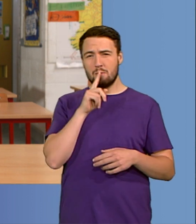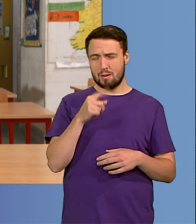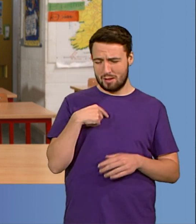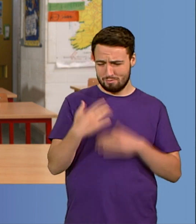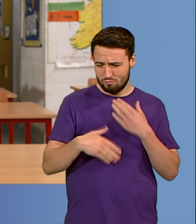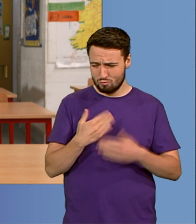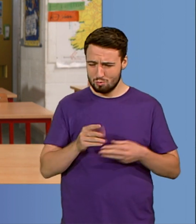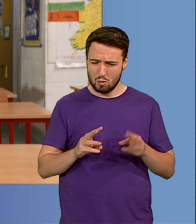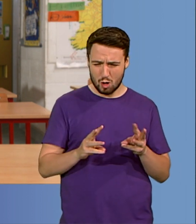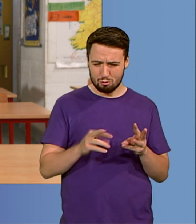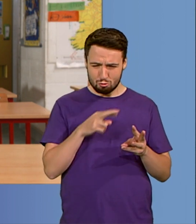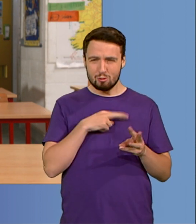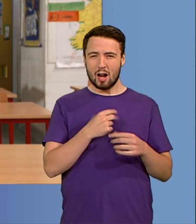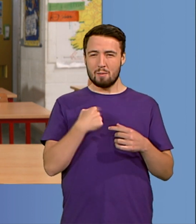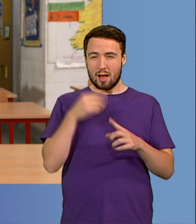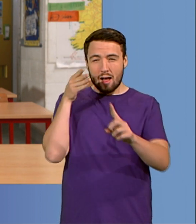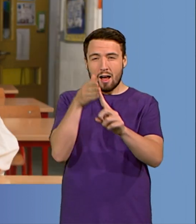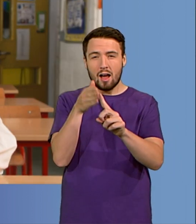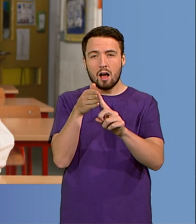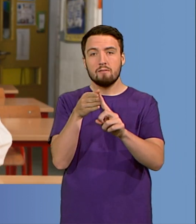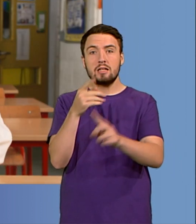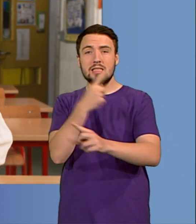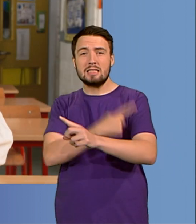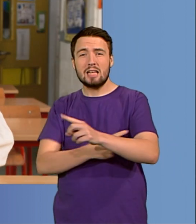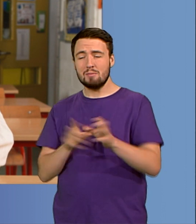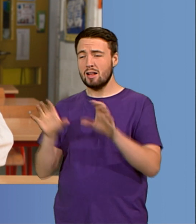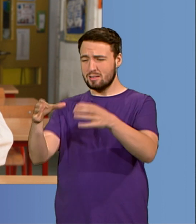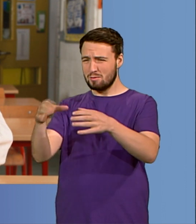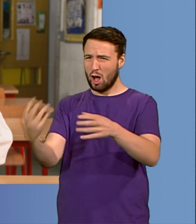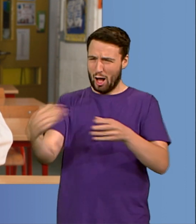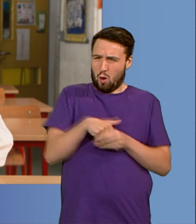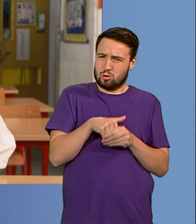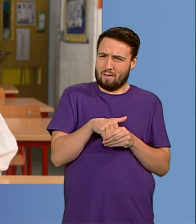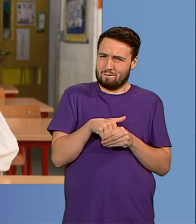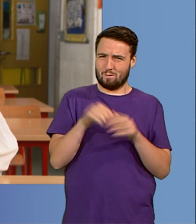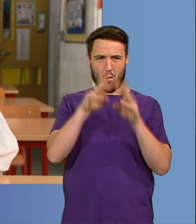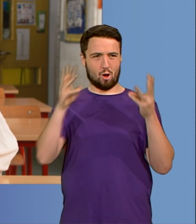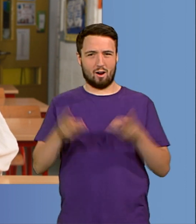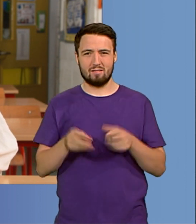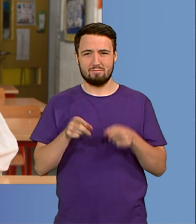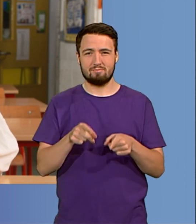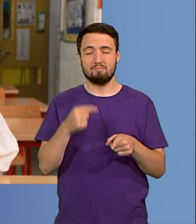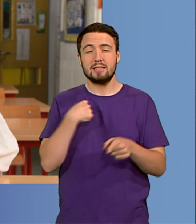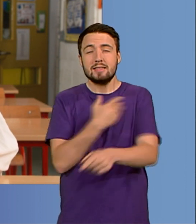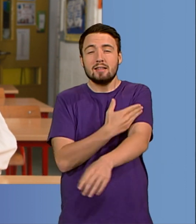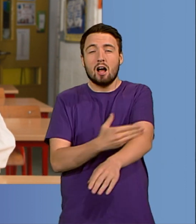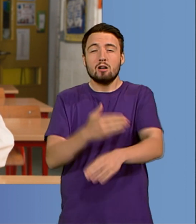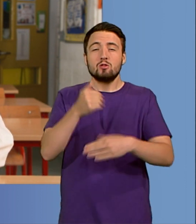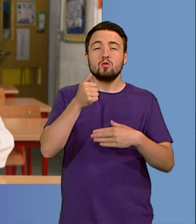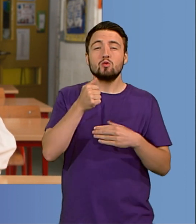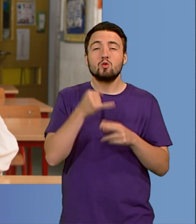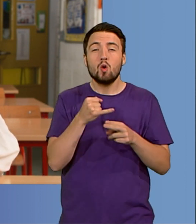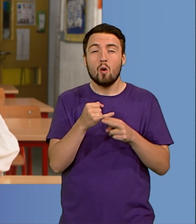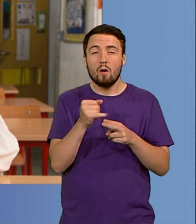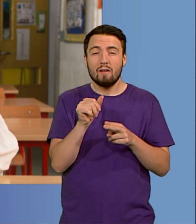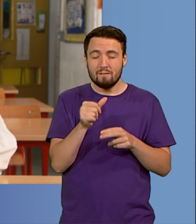a little bit more inclusive for disabled people. I started school on the day of my fourth birthday. That was the